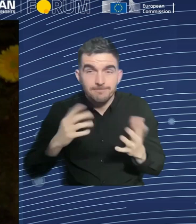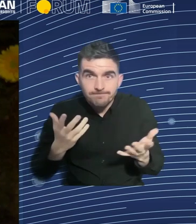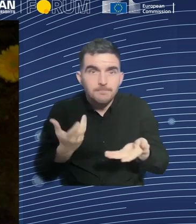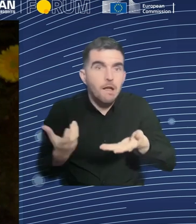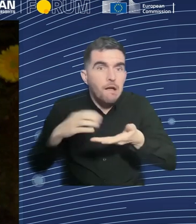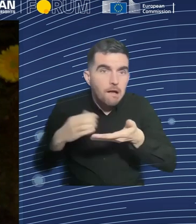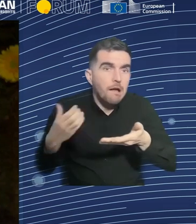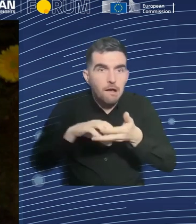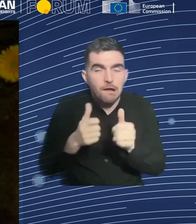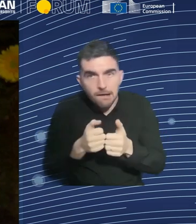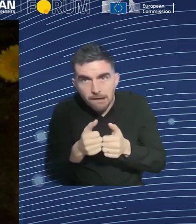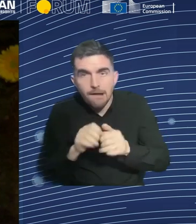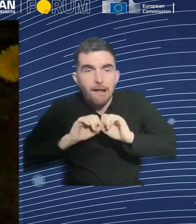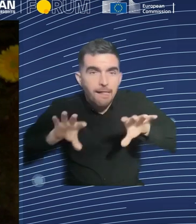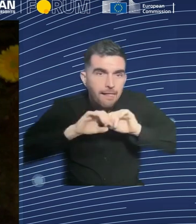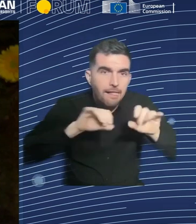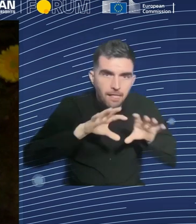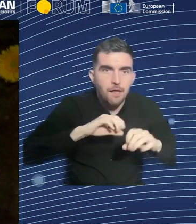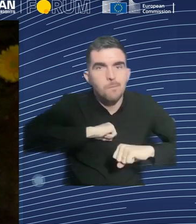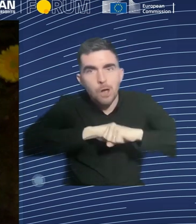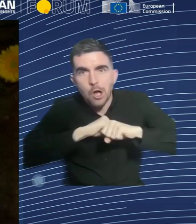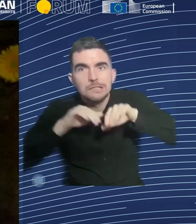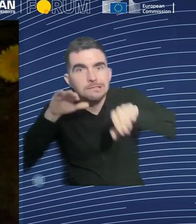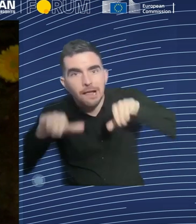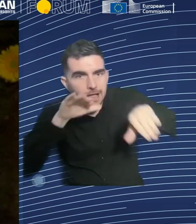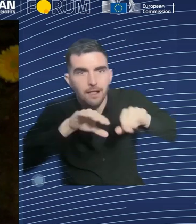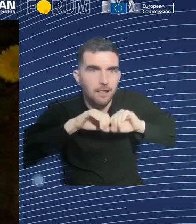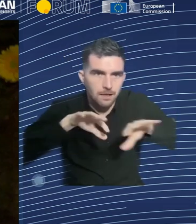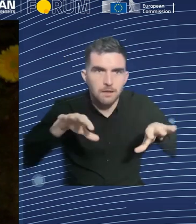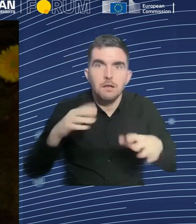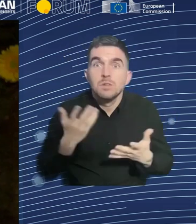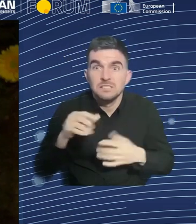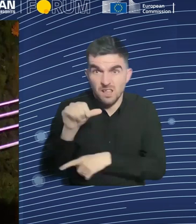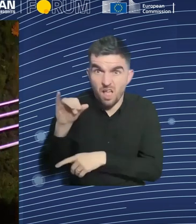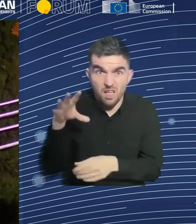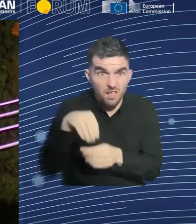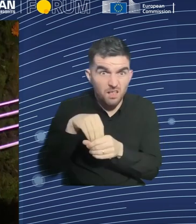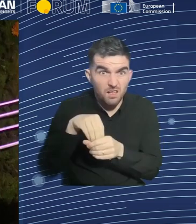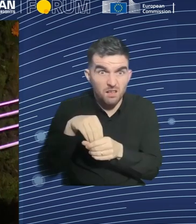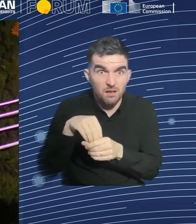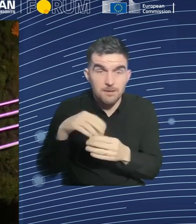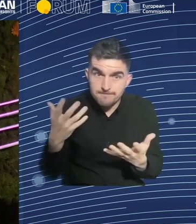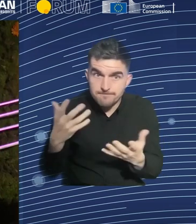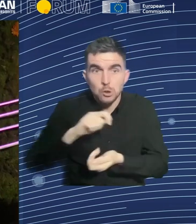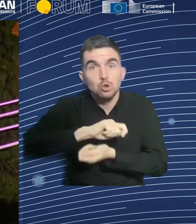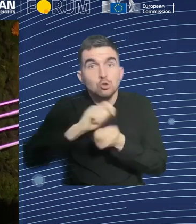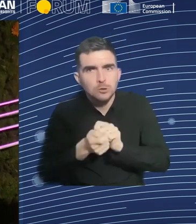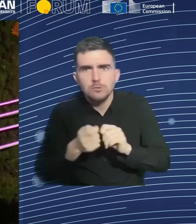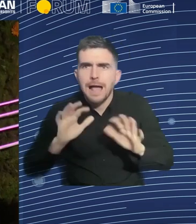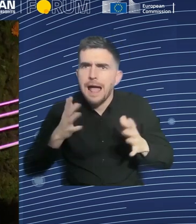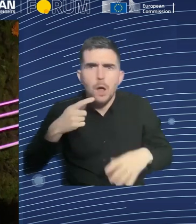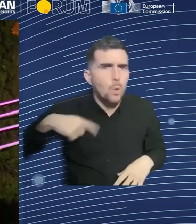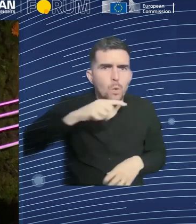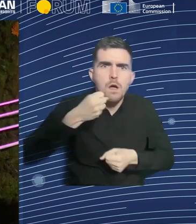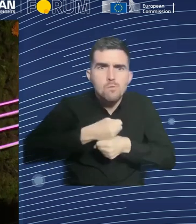to change their way of work. But like the other speakers said, I think